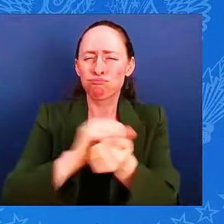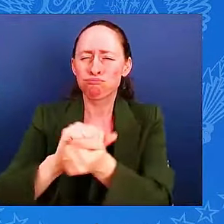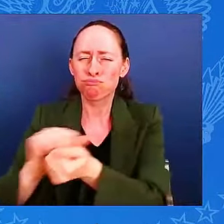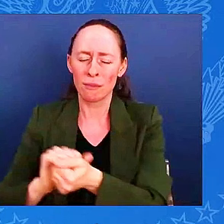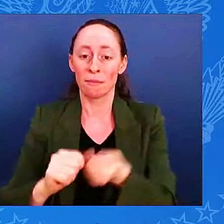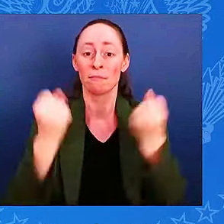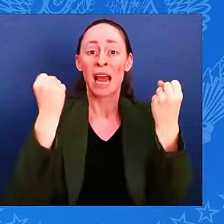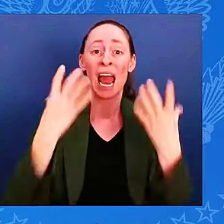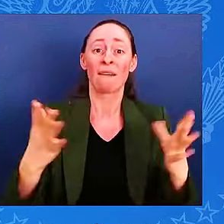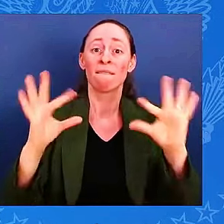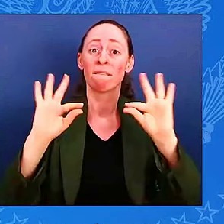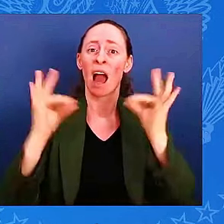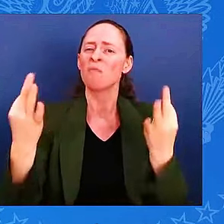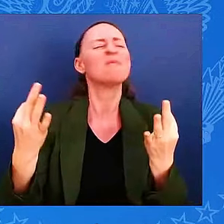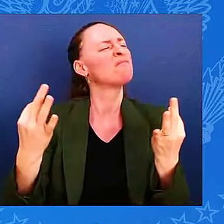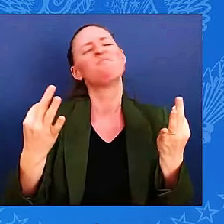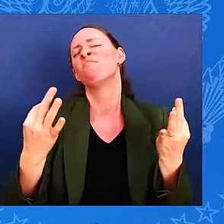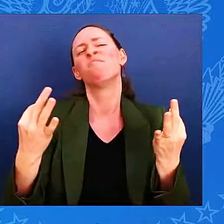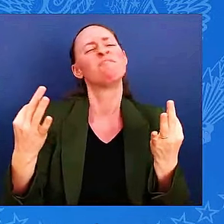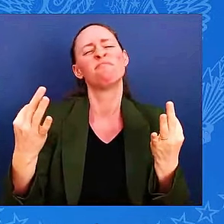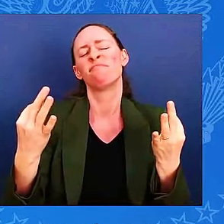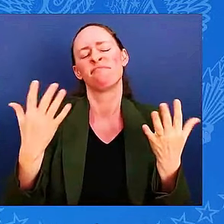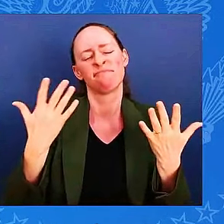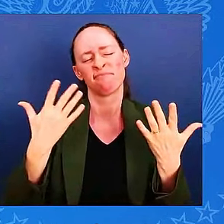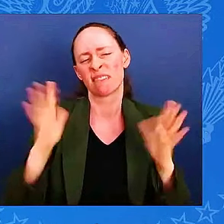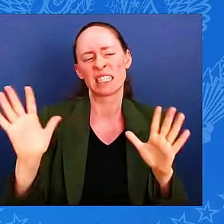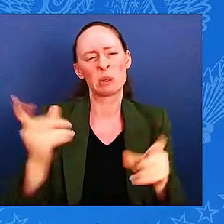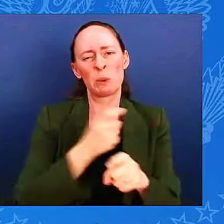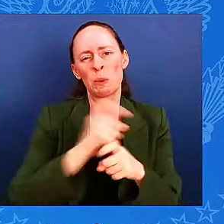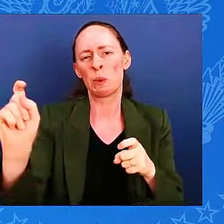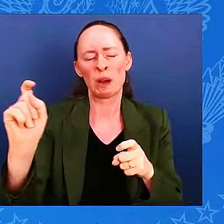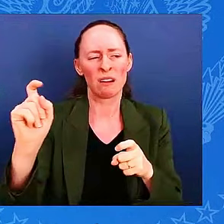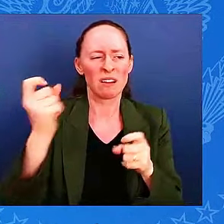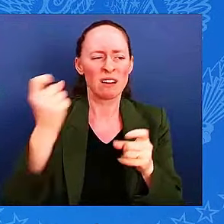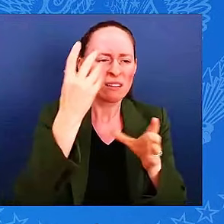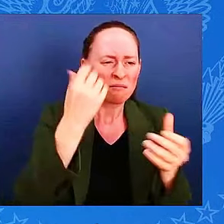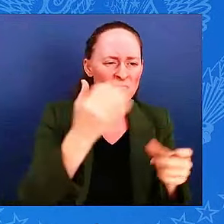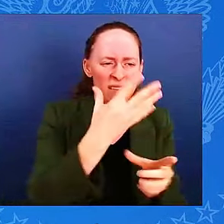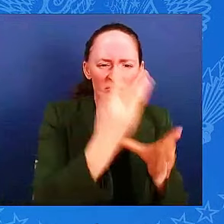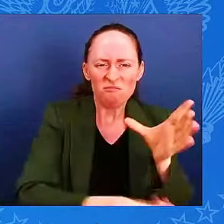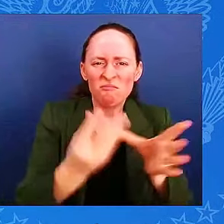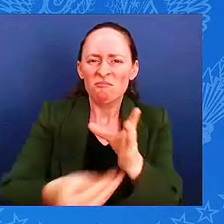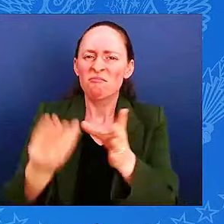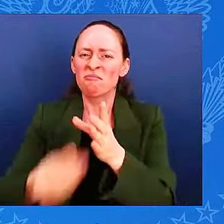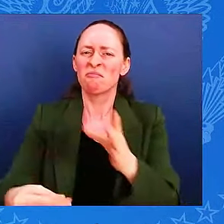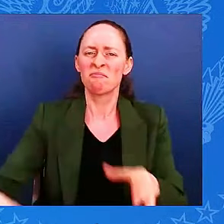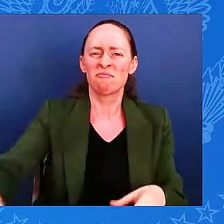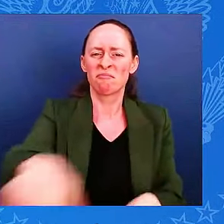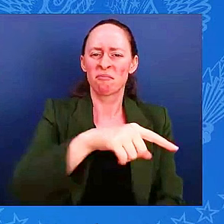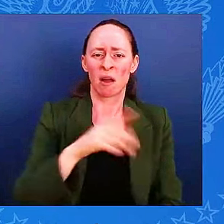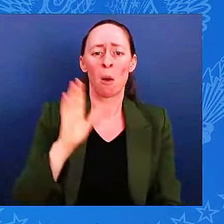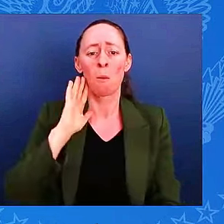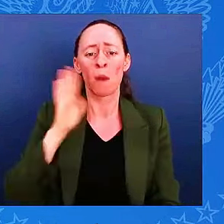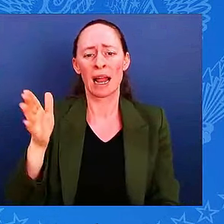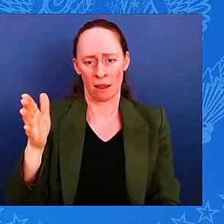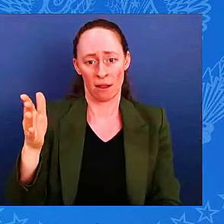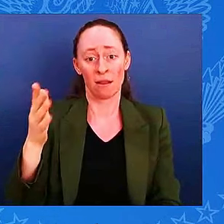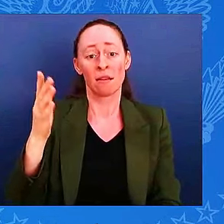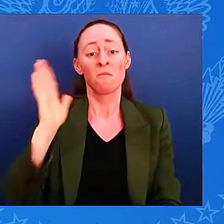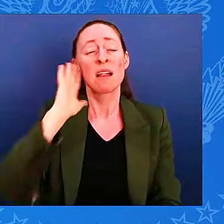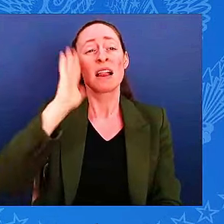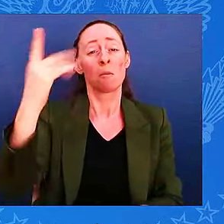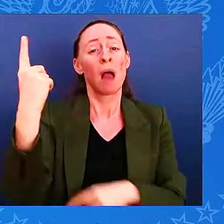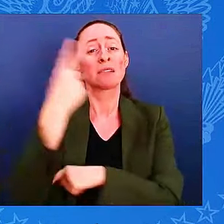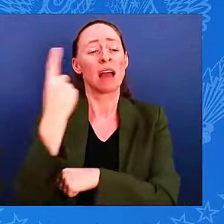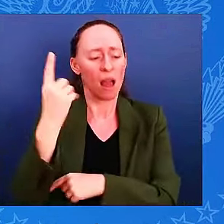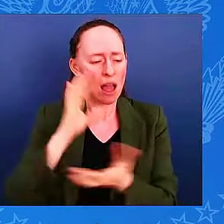One day we will know how many young men and women were killed in this imperialistic war. But